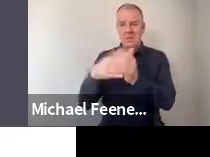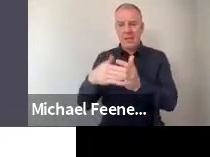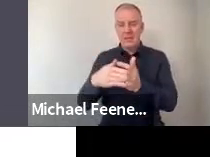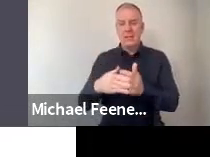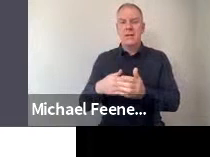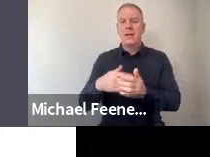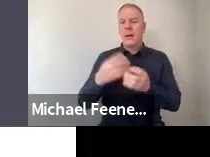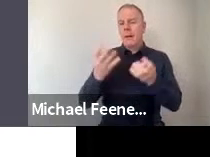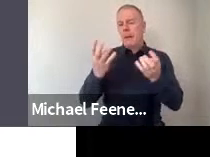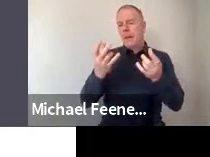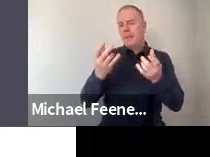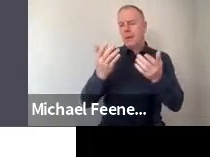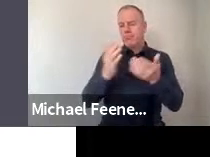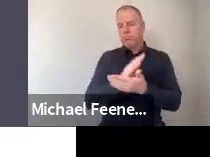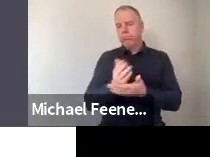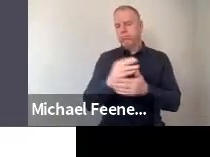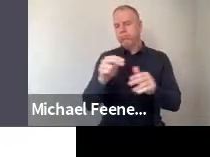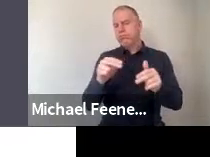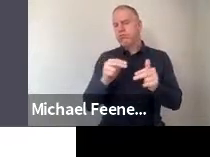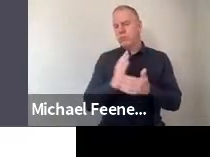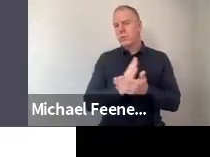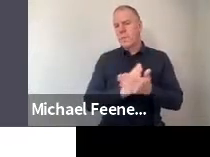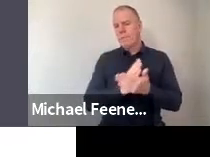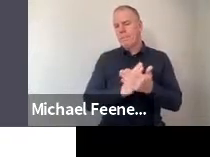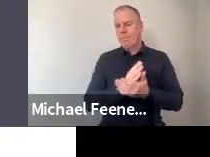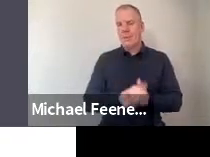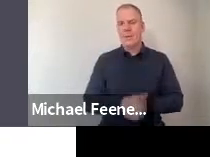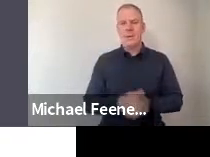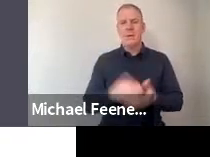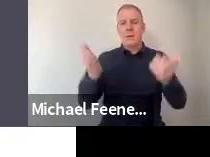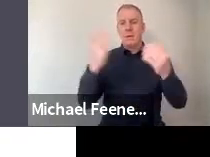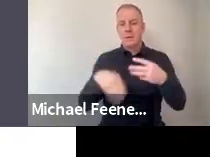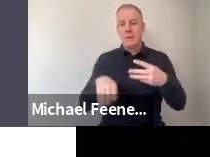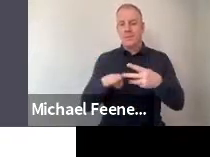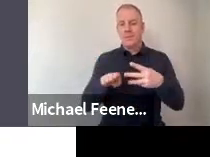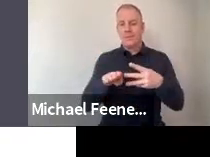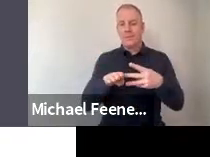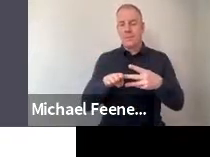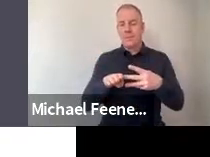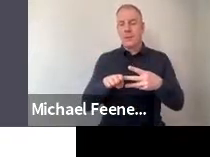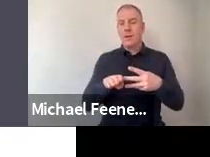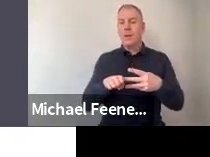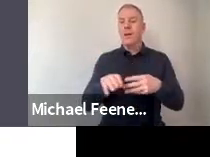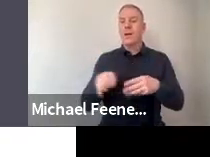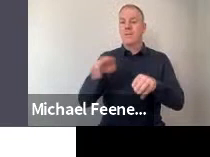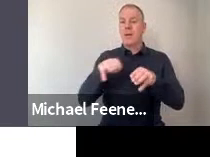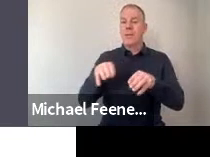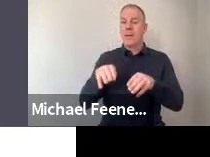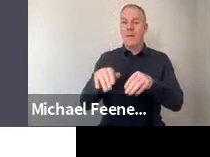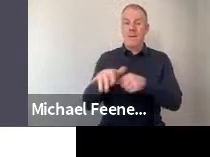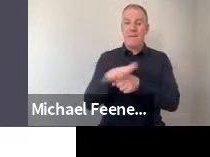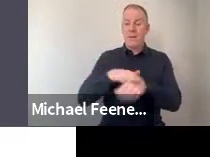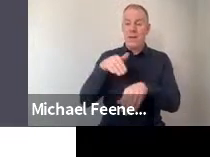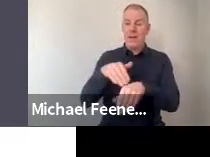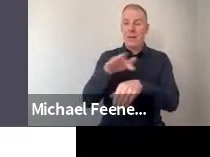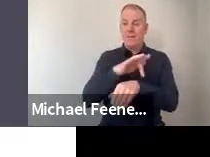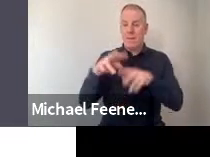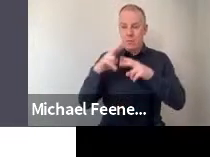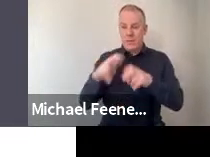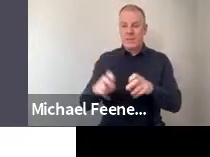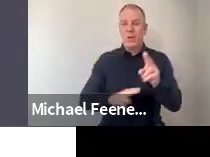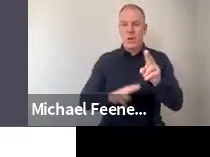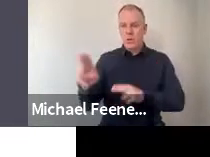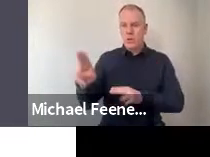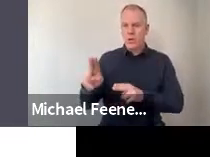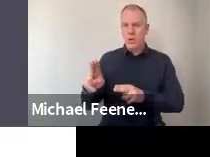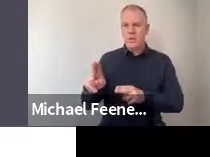a little bit ambivalent in people's responses. People who will be directly affected by scientific research should have a say